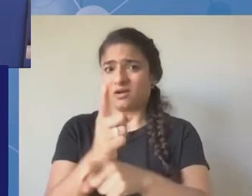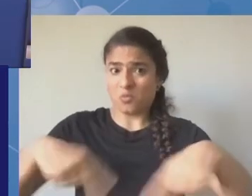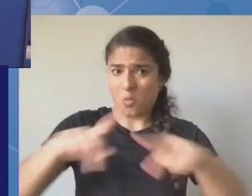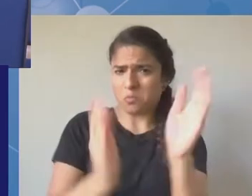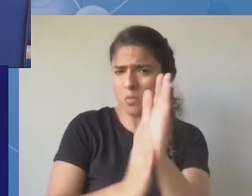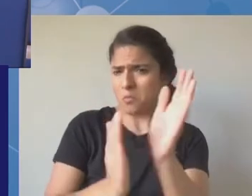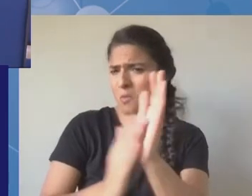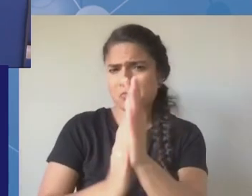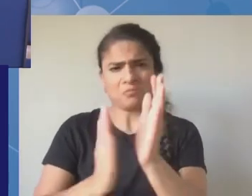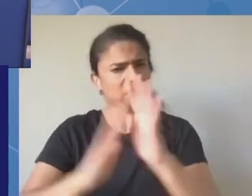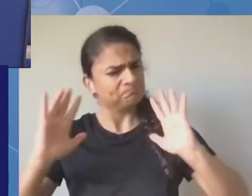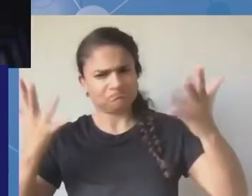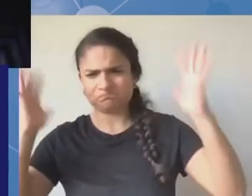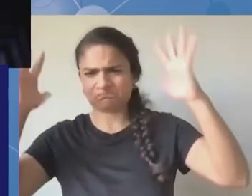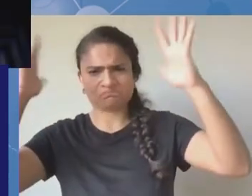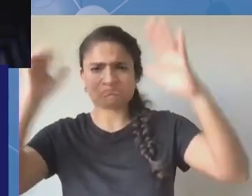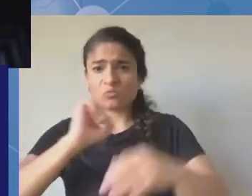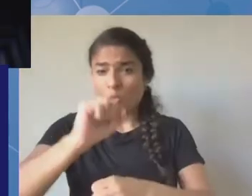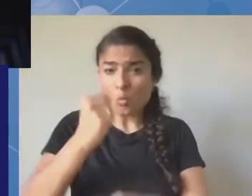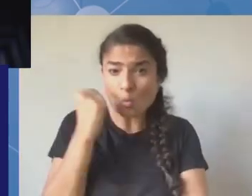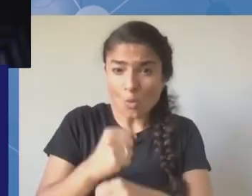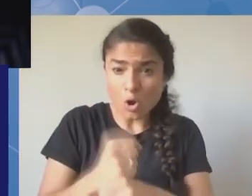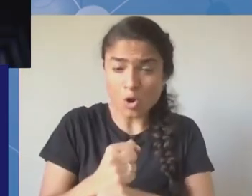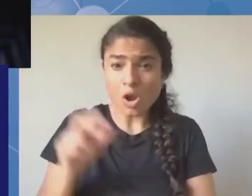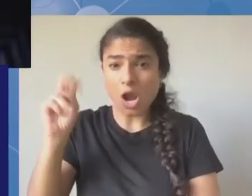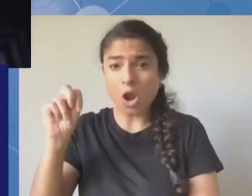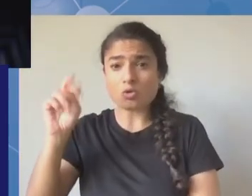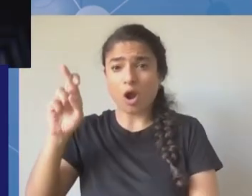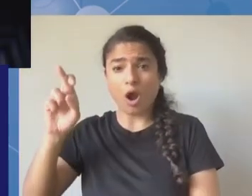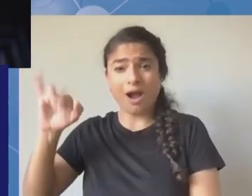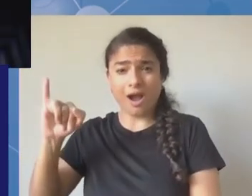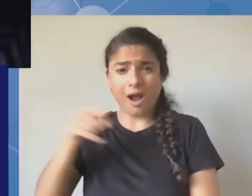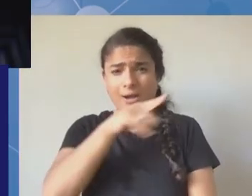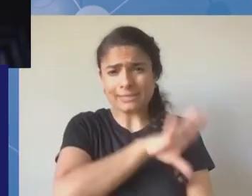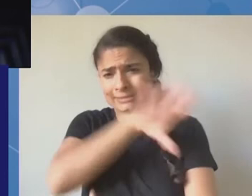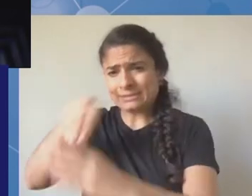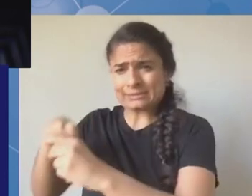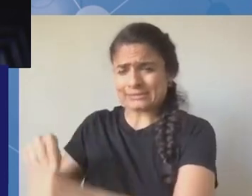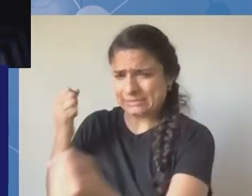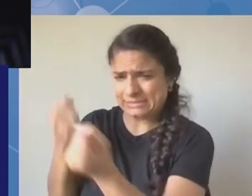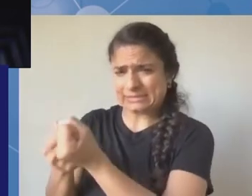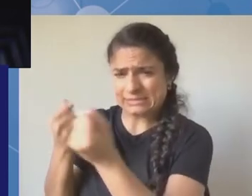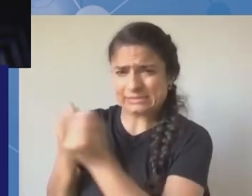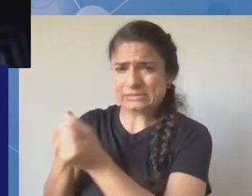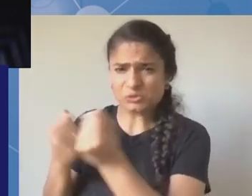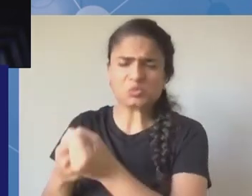and the the hubs you are actually making the change on the grassroot level